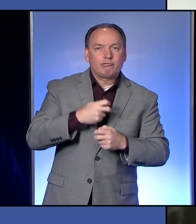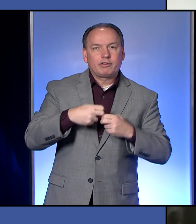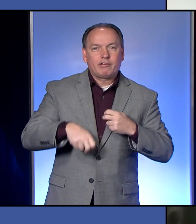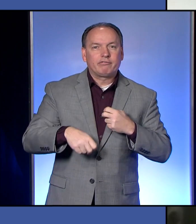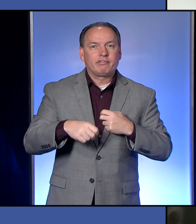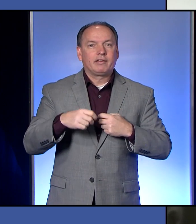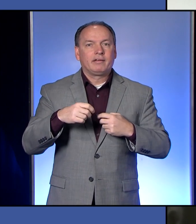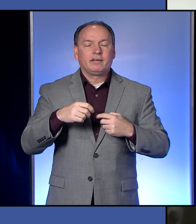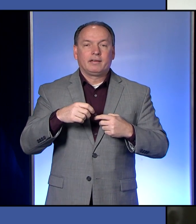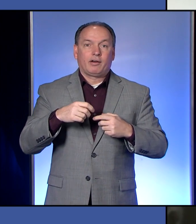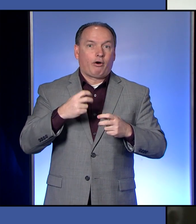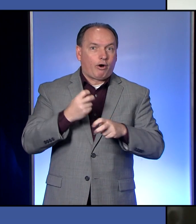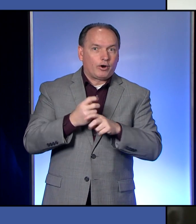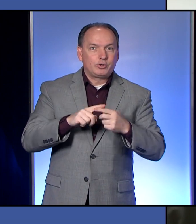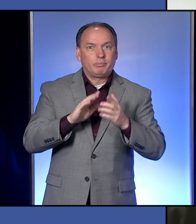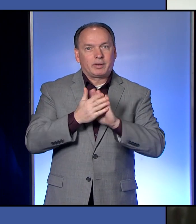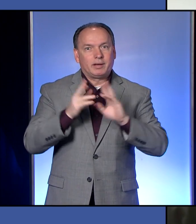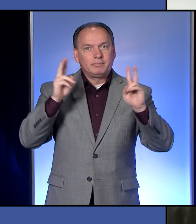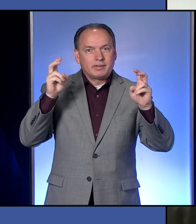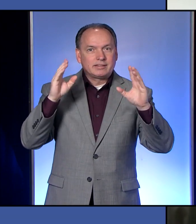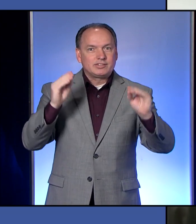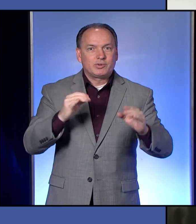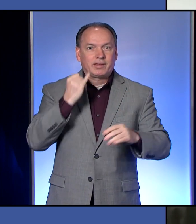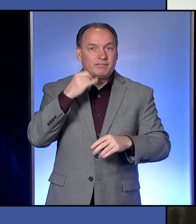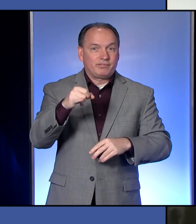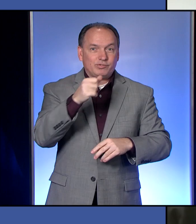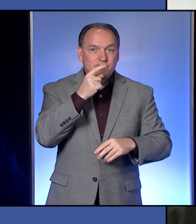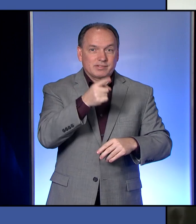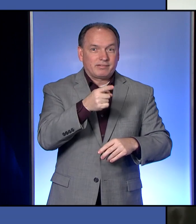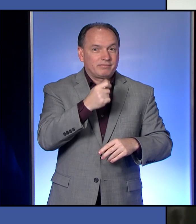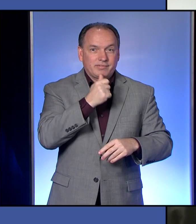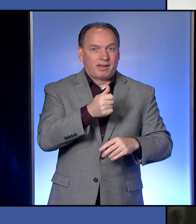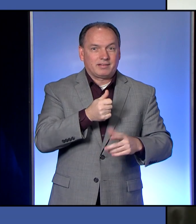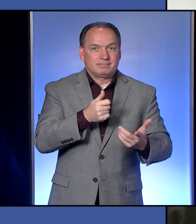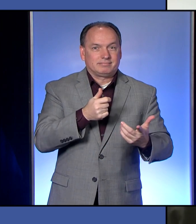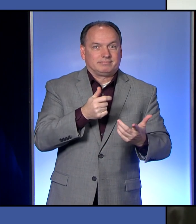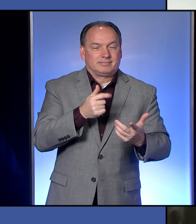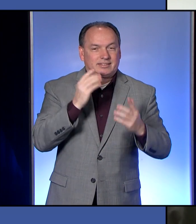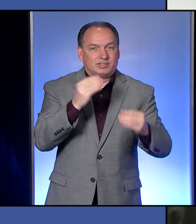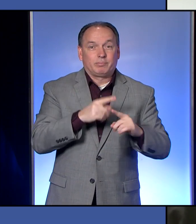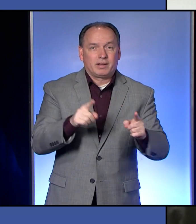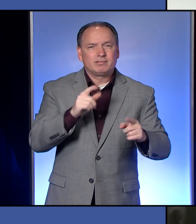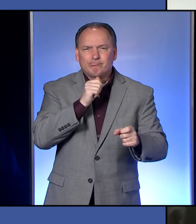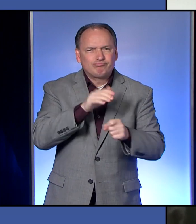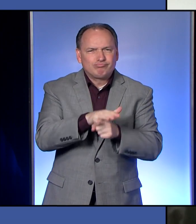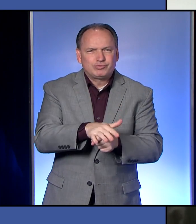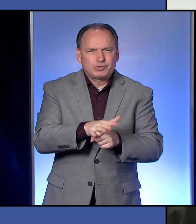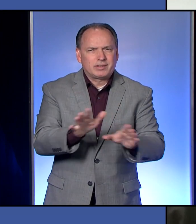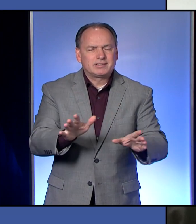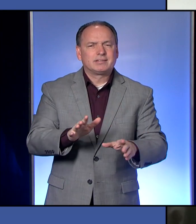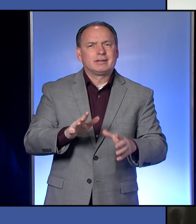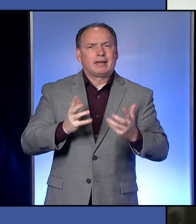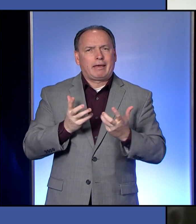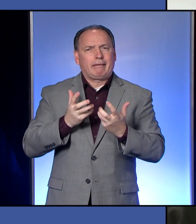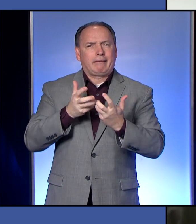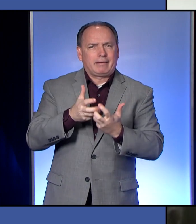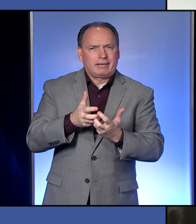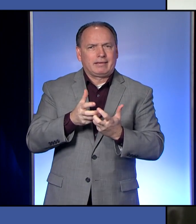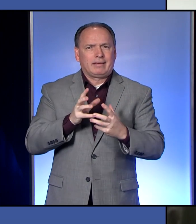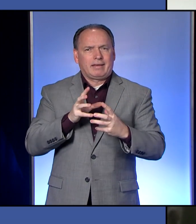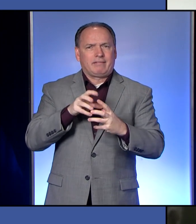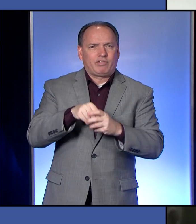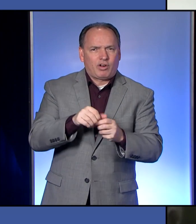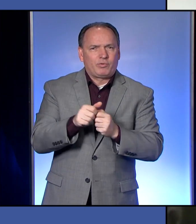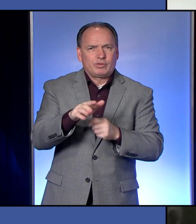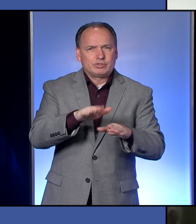not a teacher. And they suggest not to stress so much over that, but to do the best you can to engage with your child, to